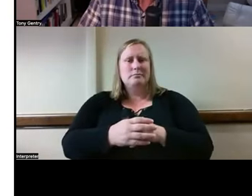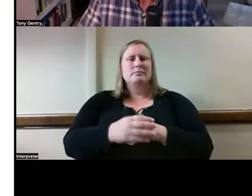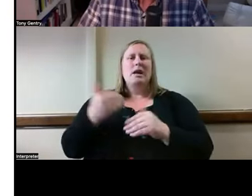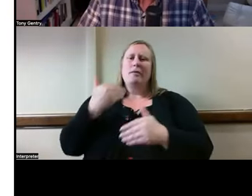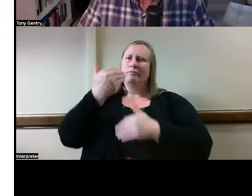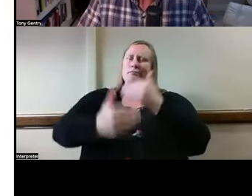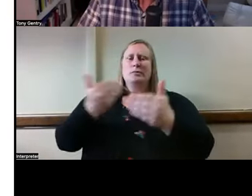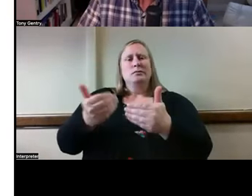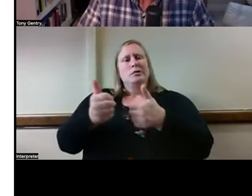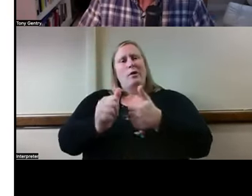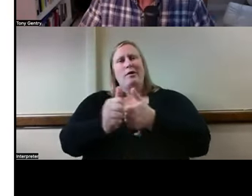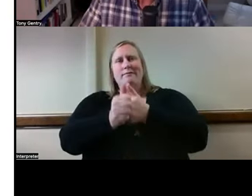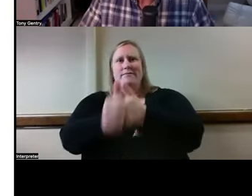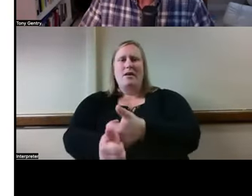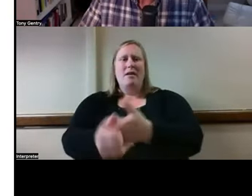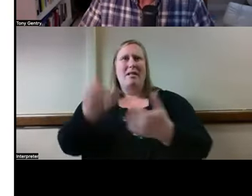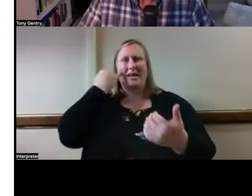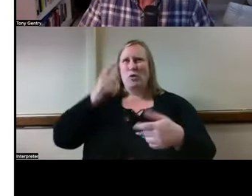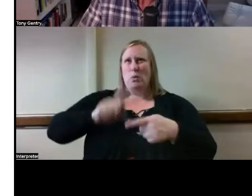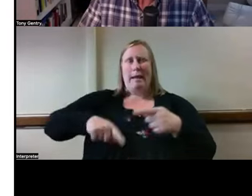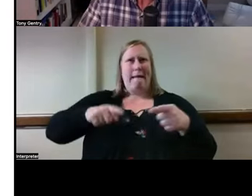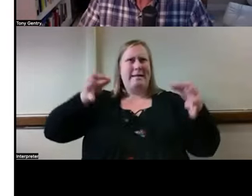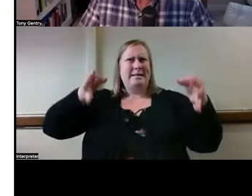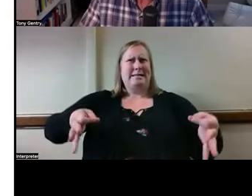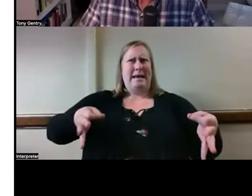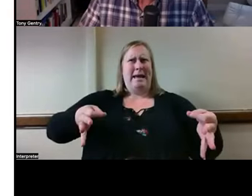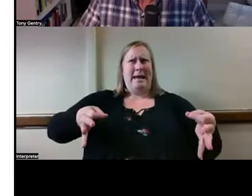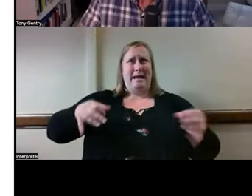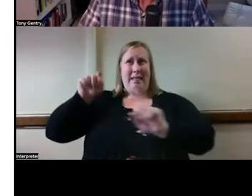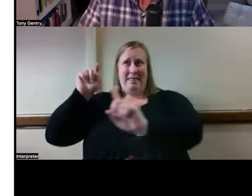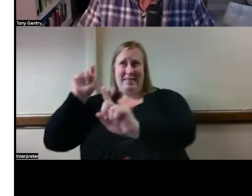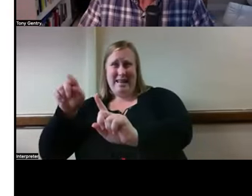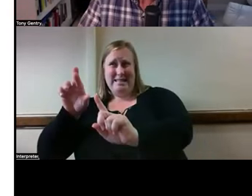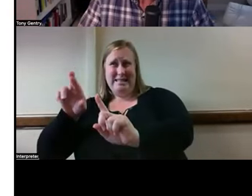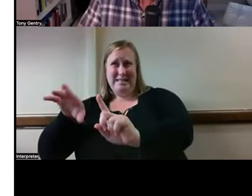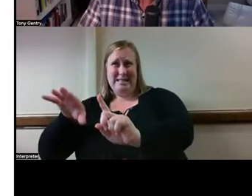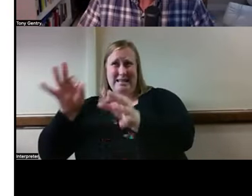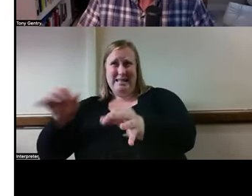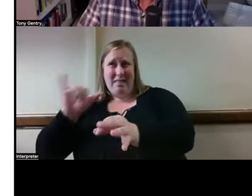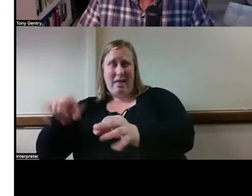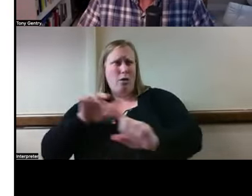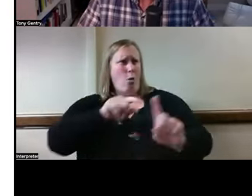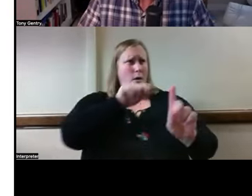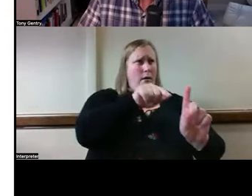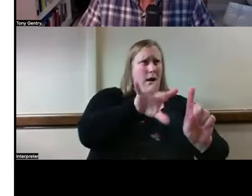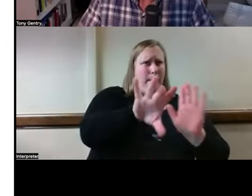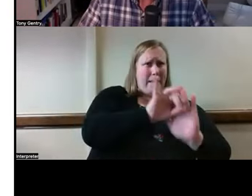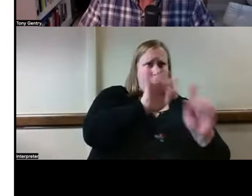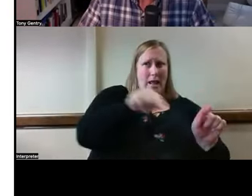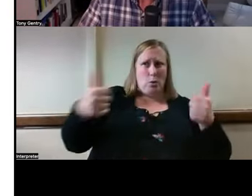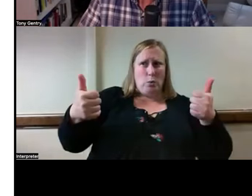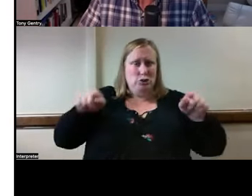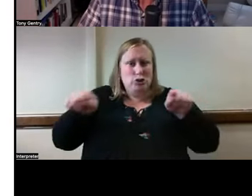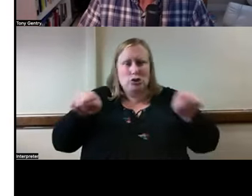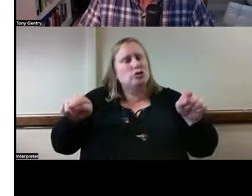to follow when we can't make up our mind around which way to go around an ethical problem. This procedure we're going to